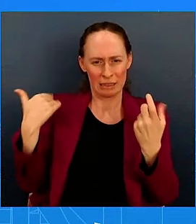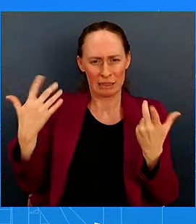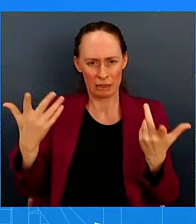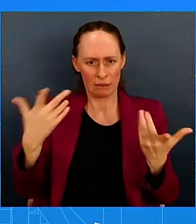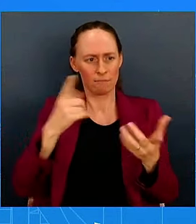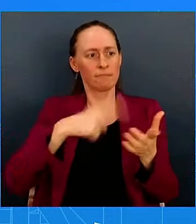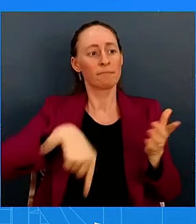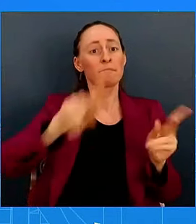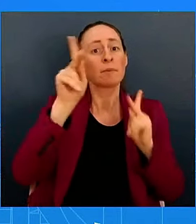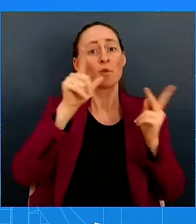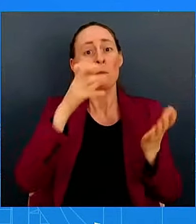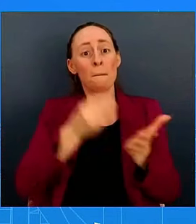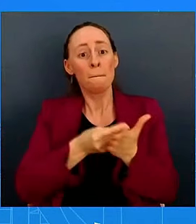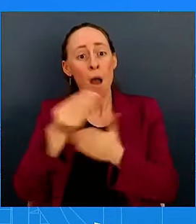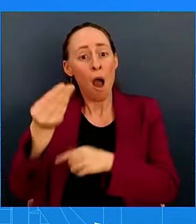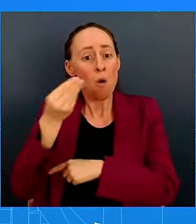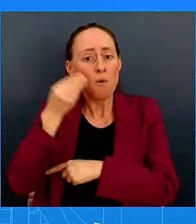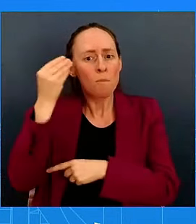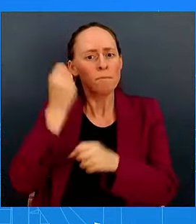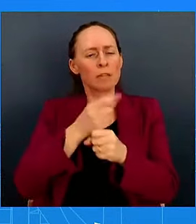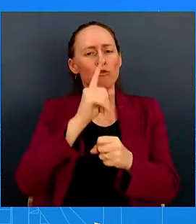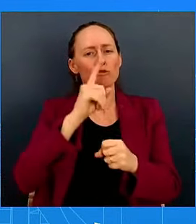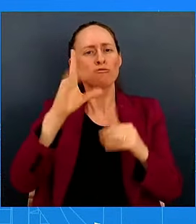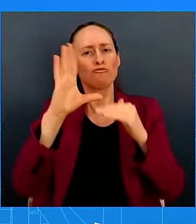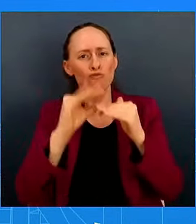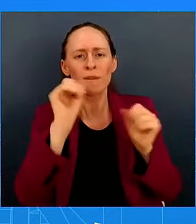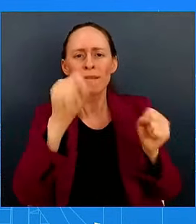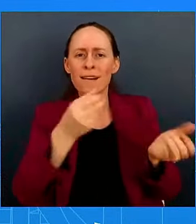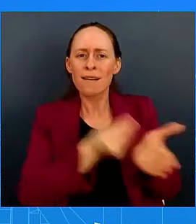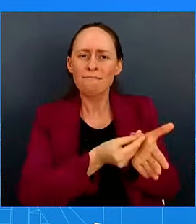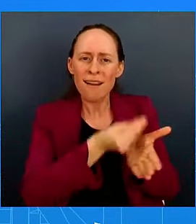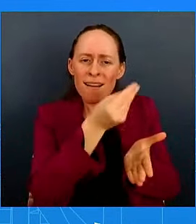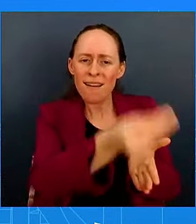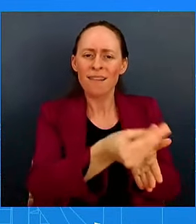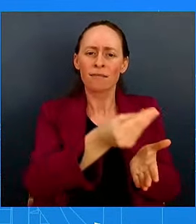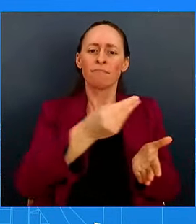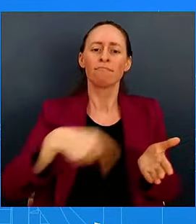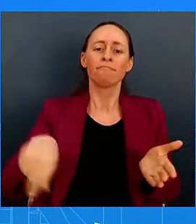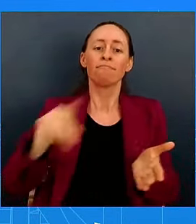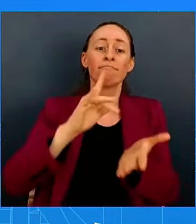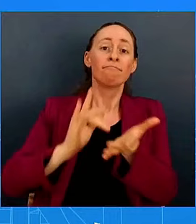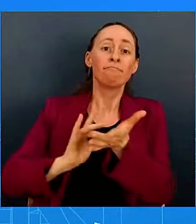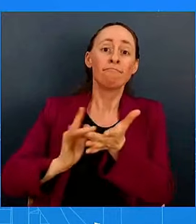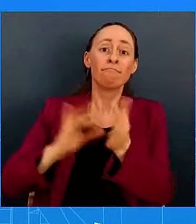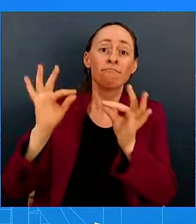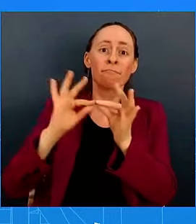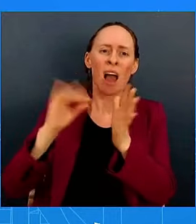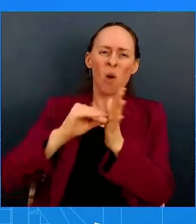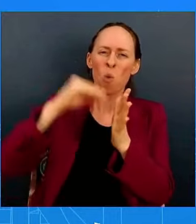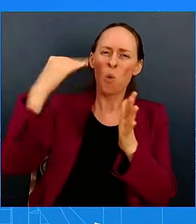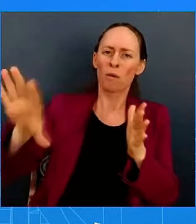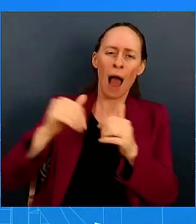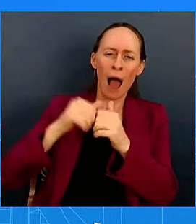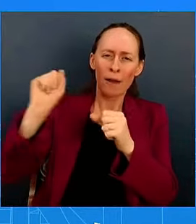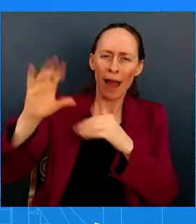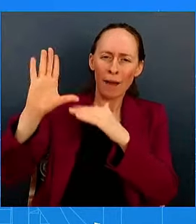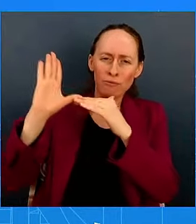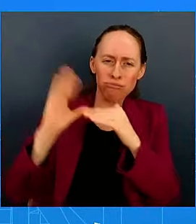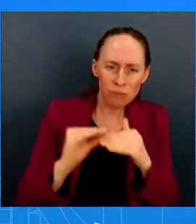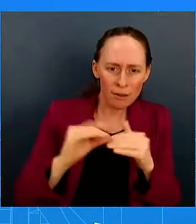costs and certainly prescription drugs. How is he going to get that all accomplished? He'll speak to that tomorrow as well. Great.